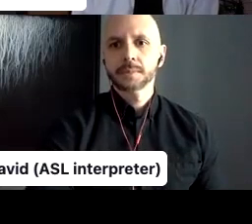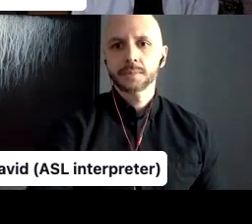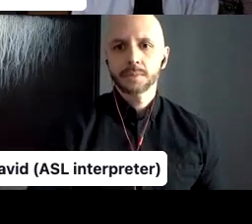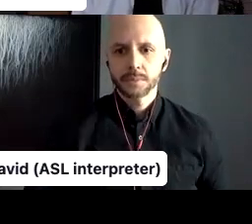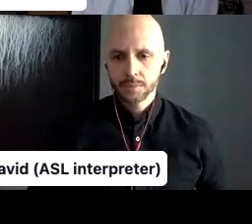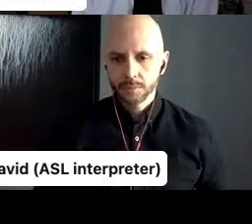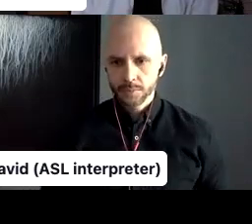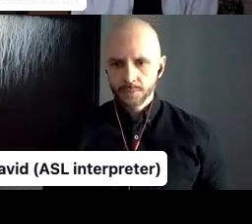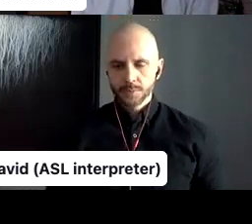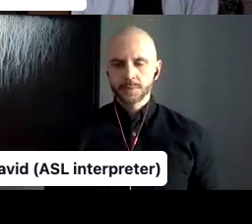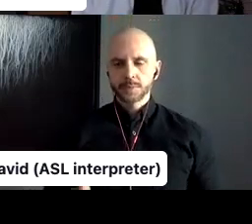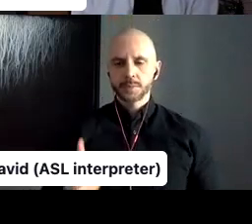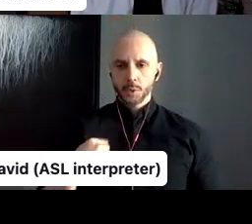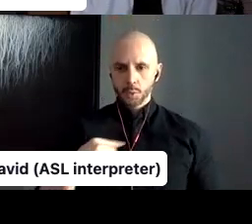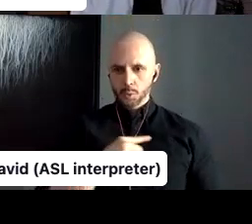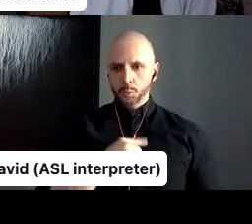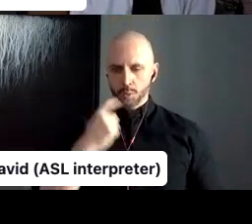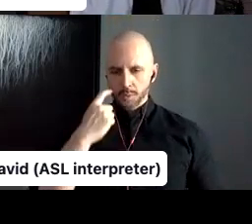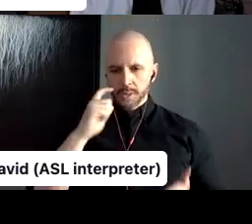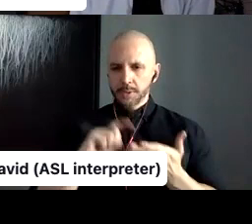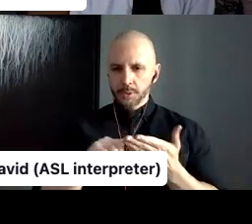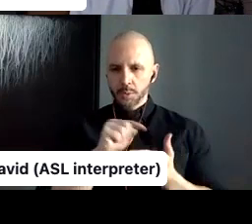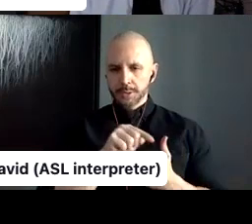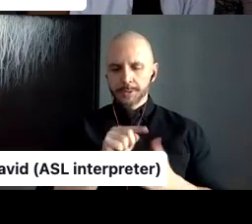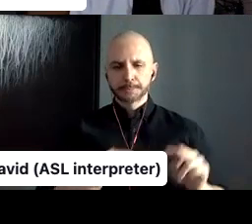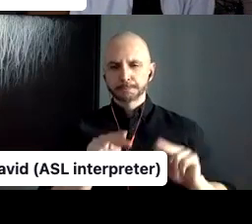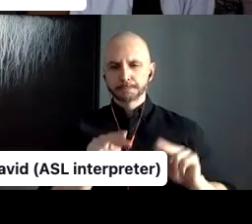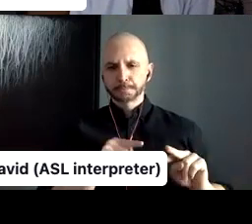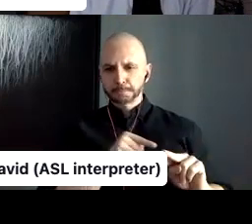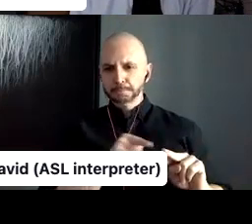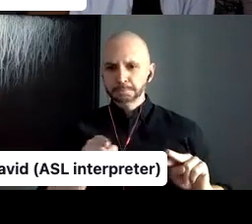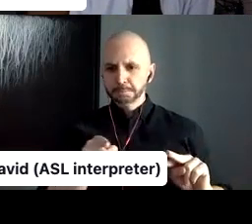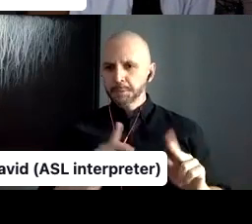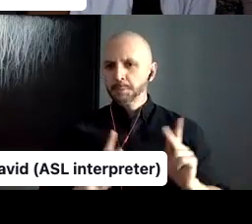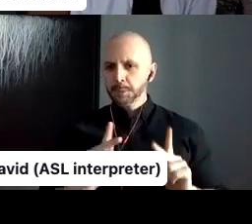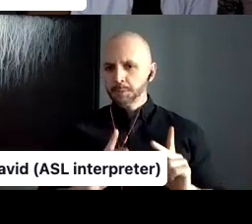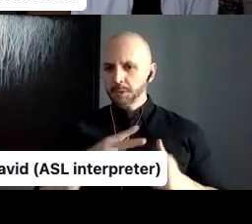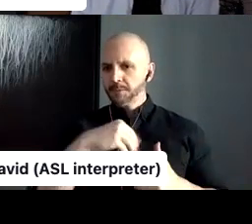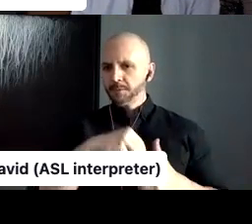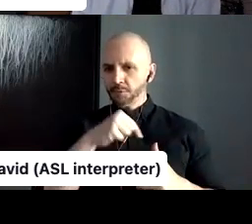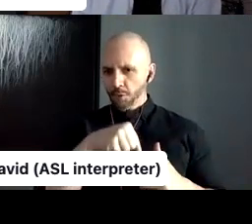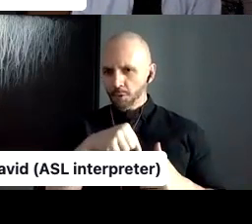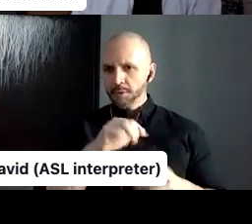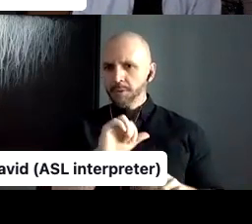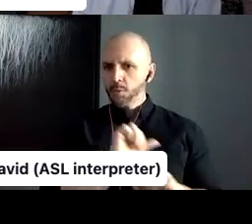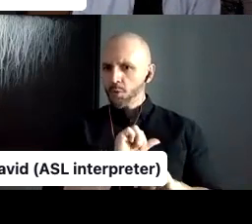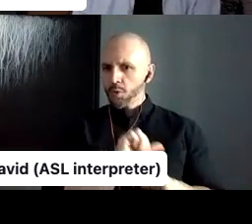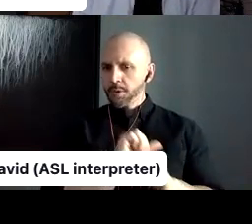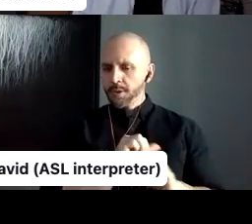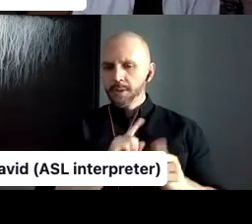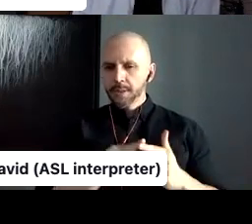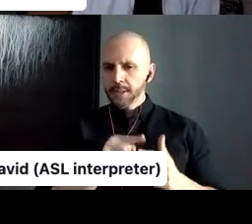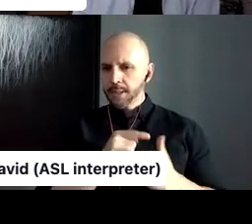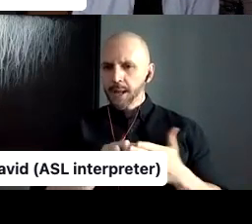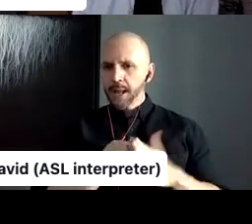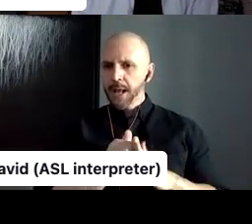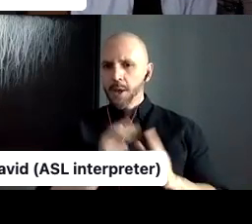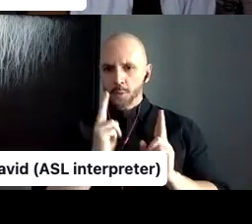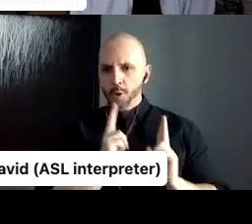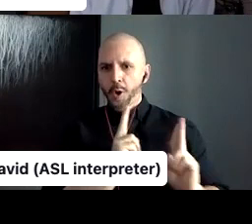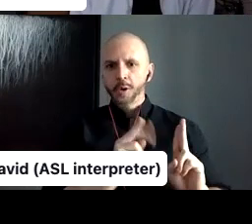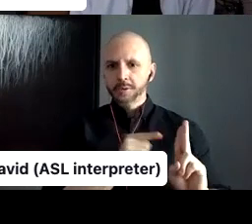that we work with as much as we can. And, um, we decided that it would be really cool to ask actually,